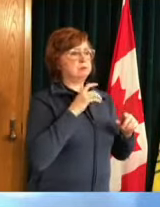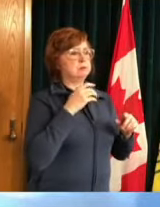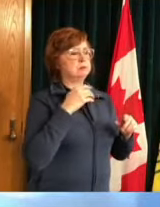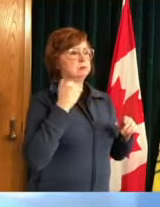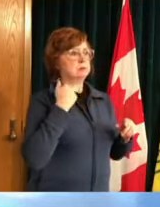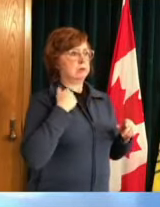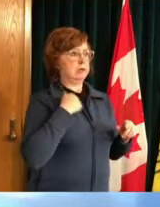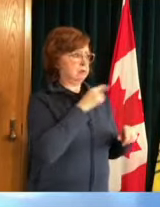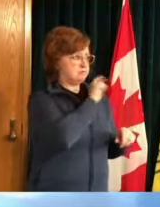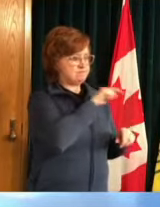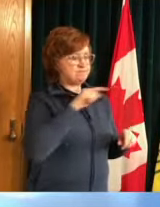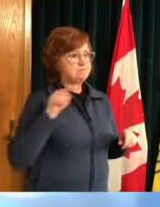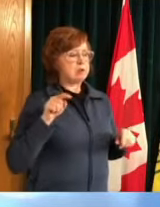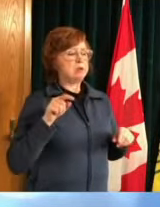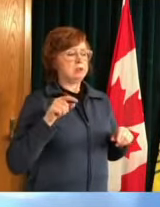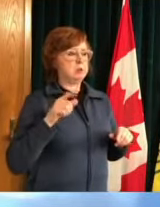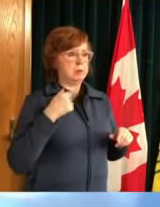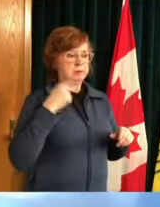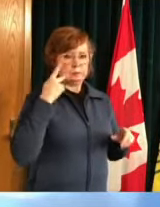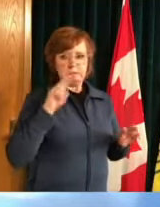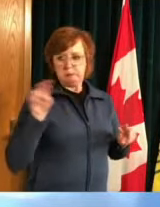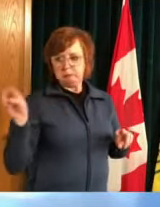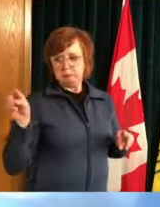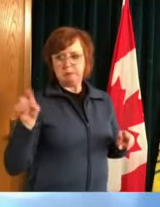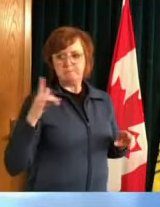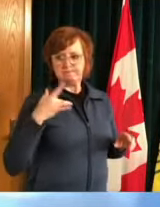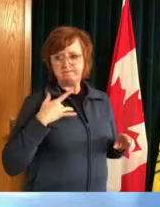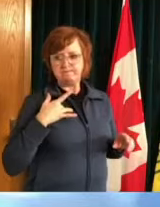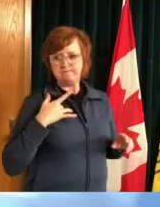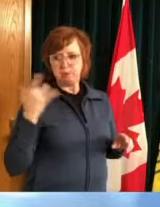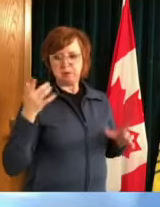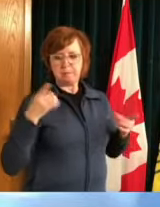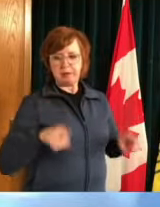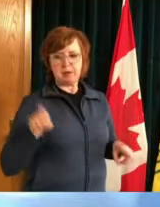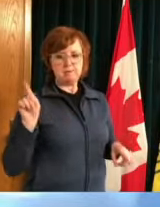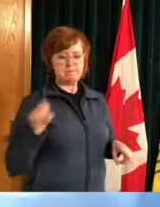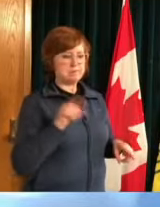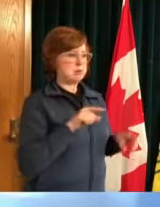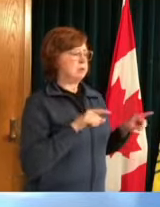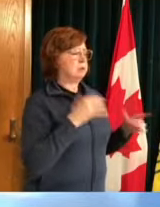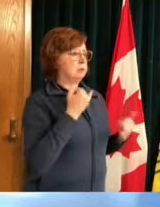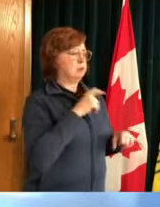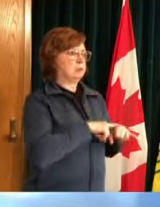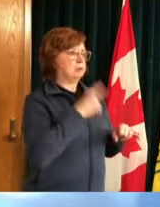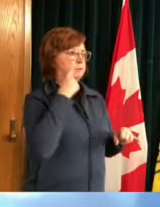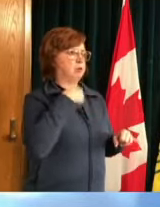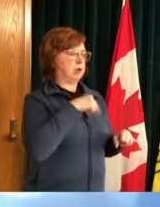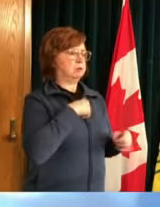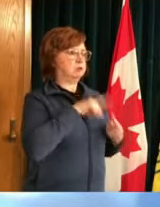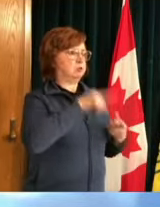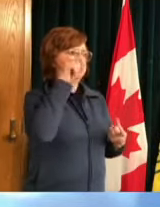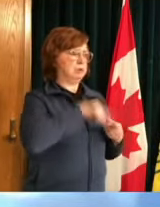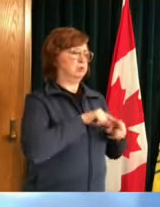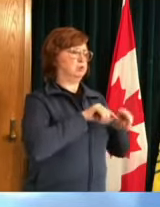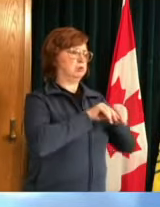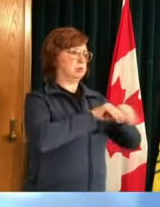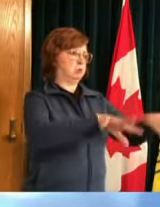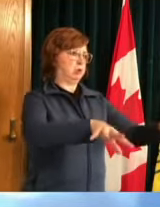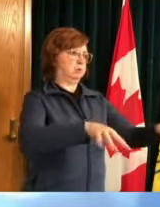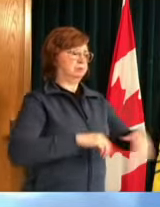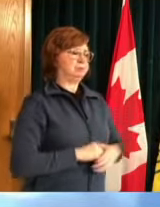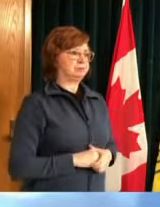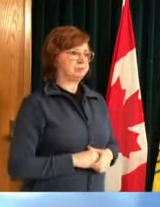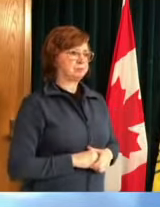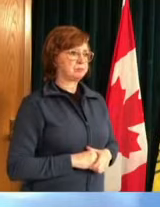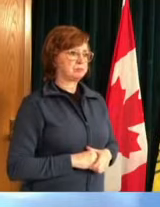um any risk of transmission as much as we can but if transmission does happen again staying home if you run well